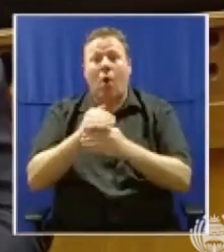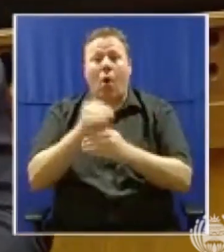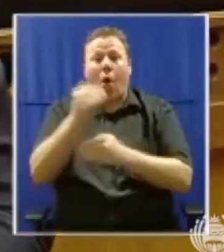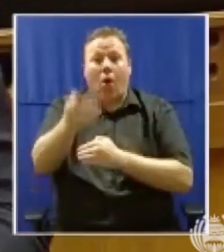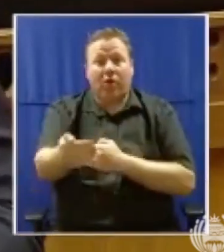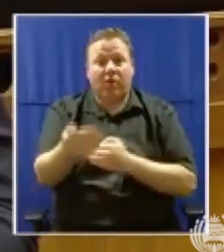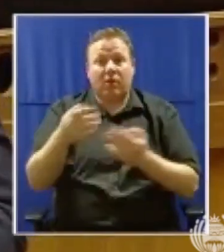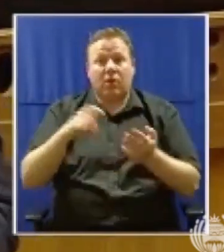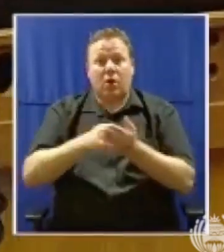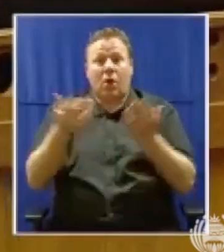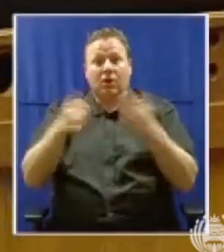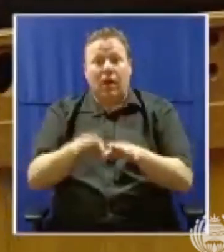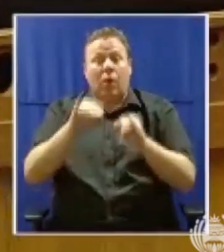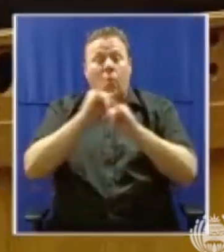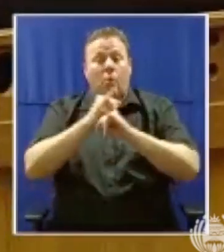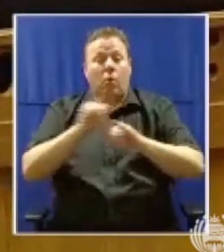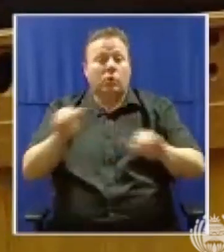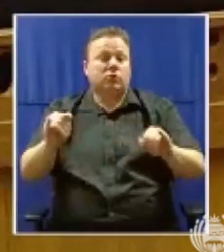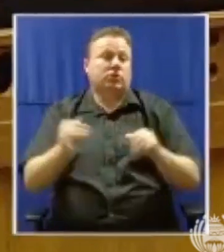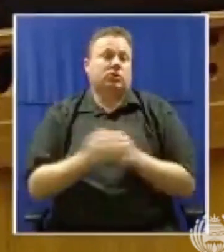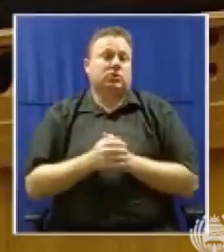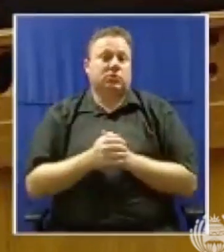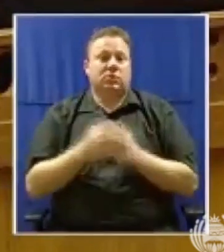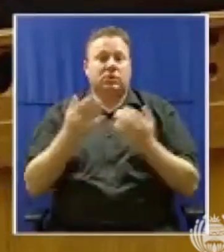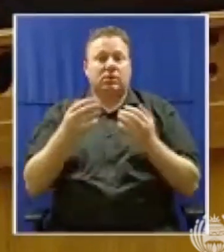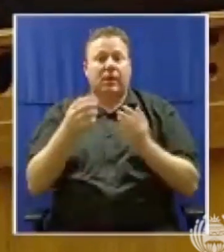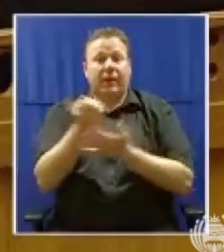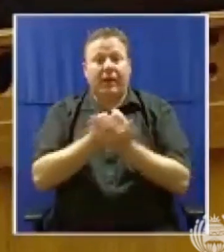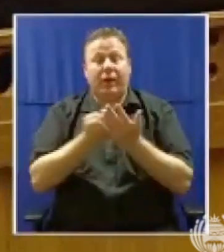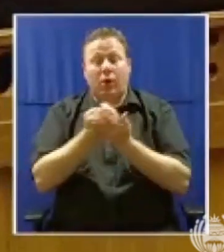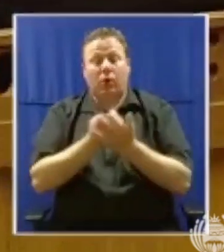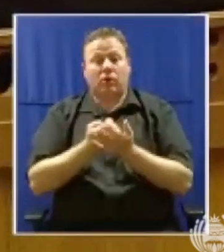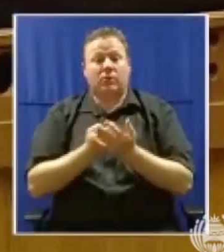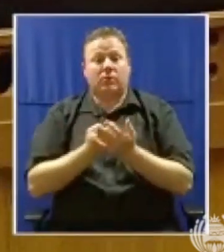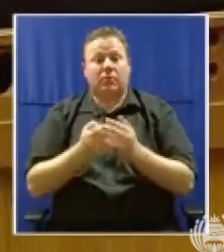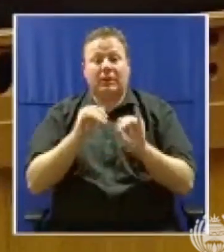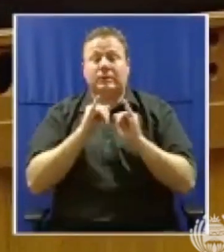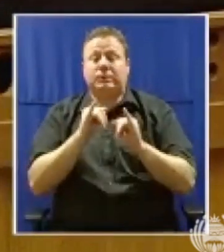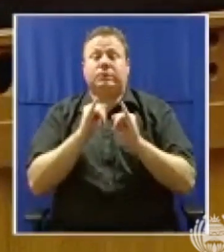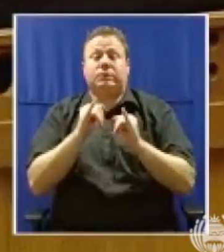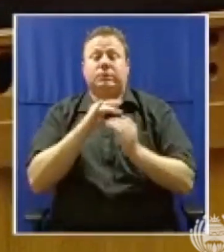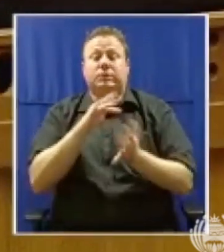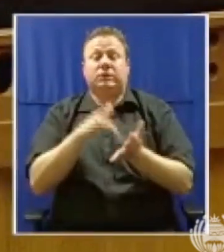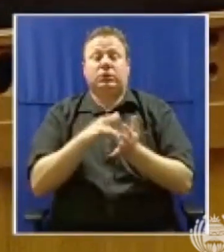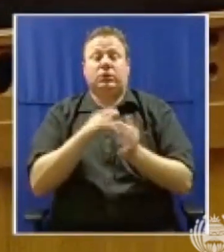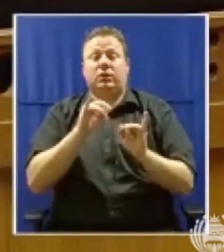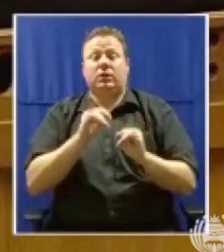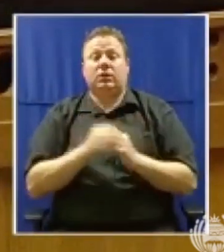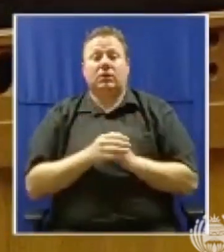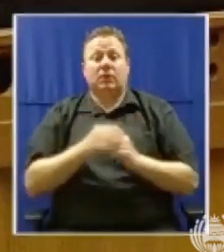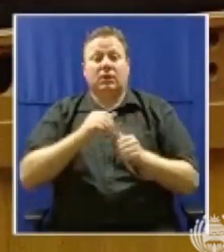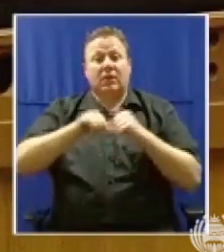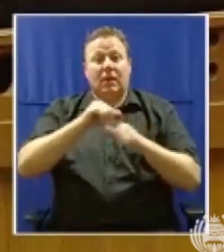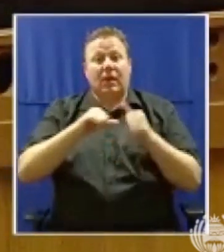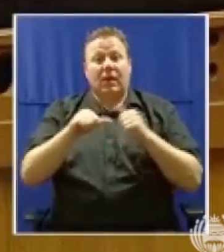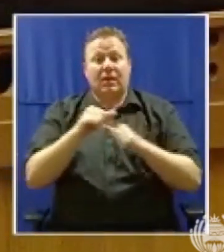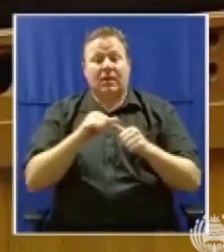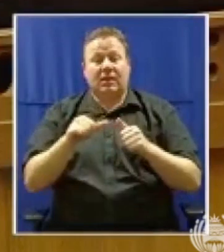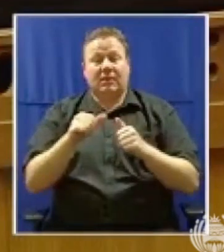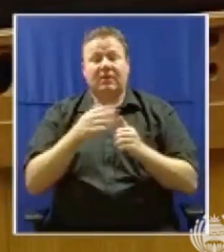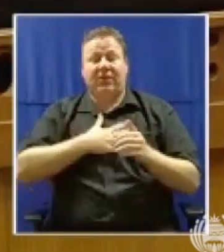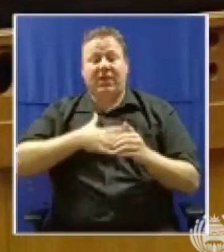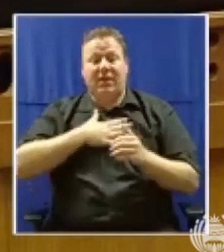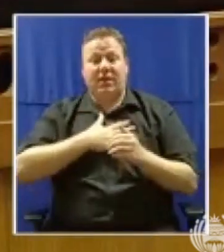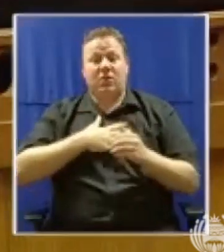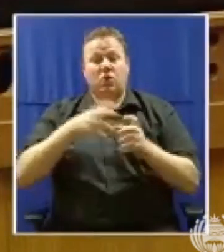We have an economy that teeters on the edge and a society that increasingly feels like it's spinning out of control. And we heard them again